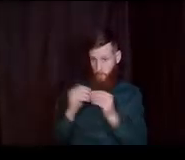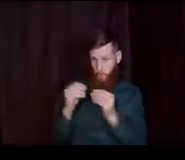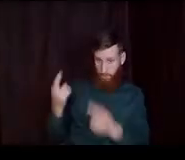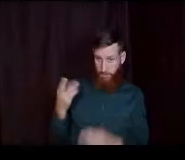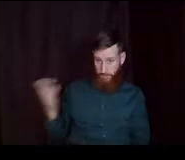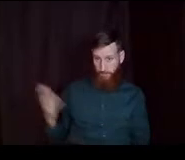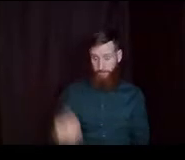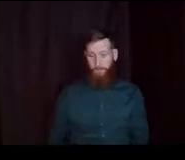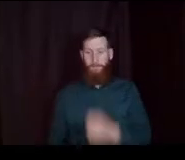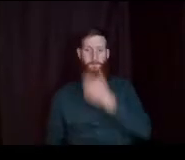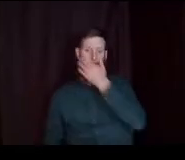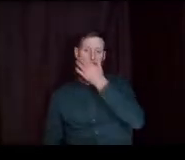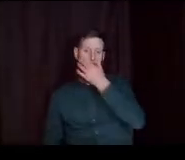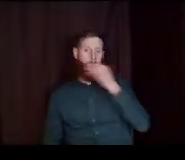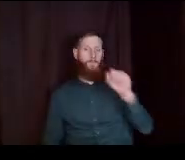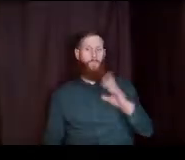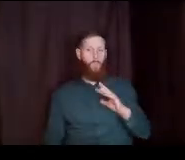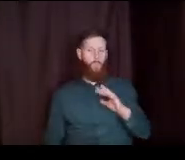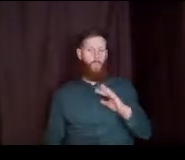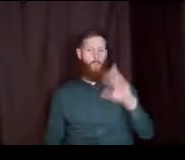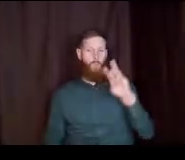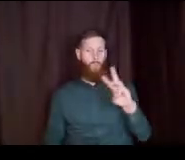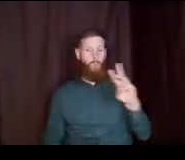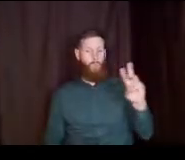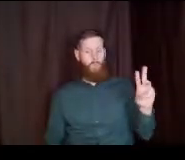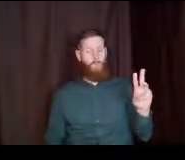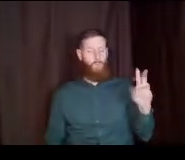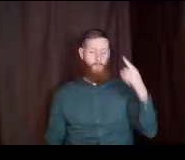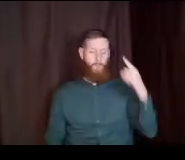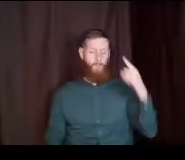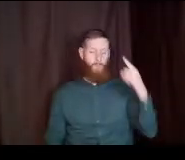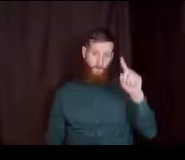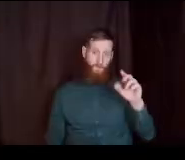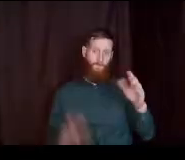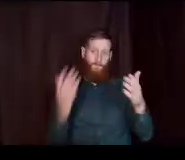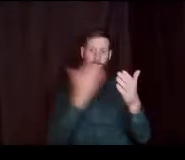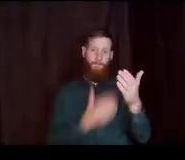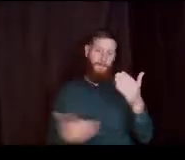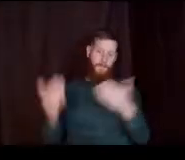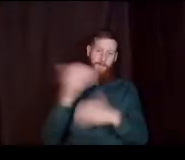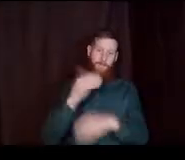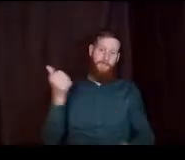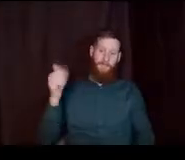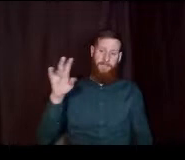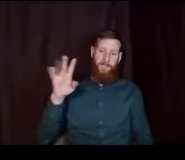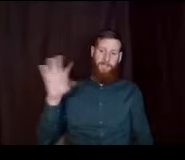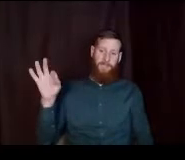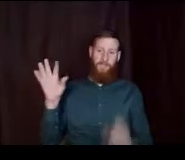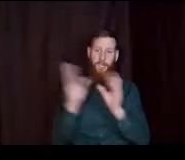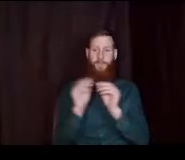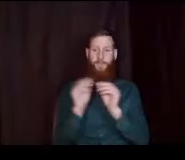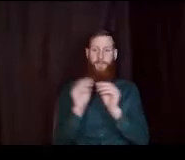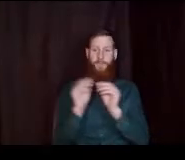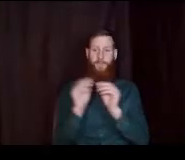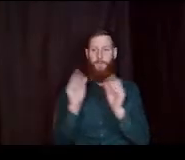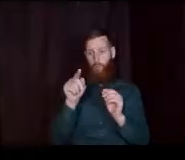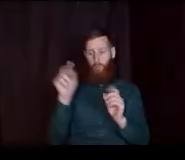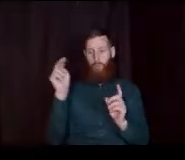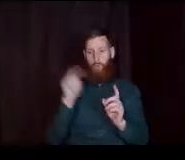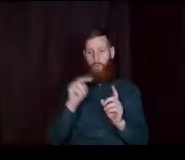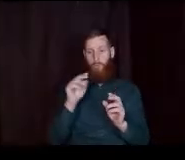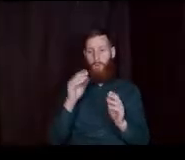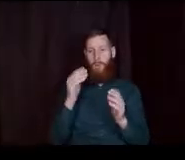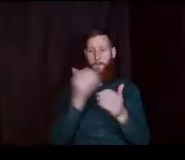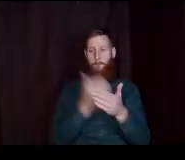There's a really cool website for the Beyond 1079 conference. If you just Google